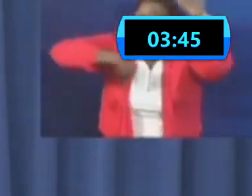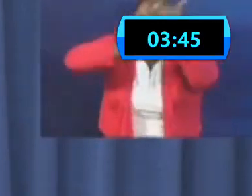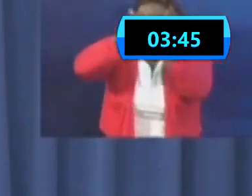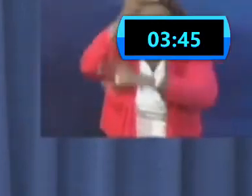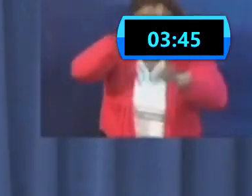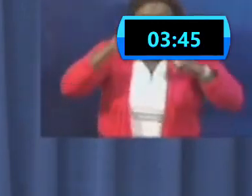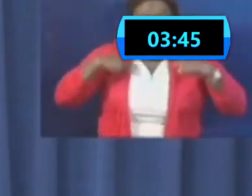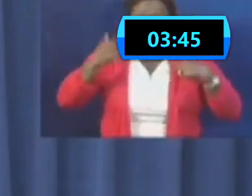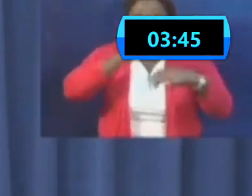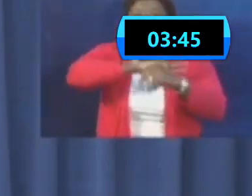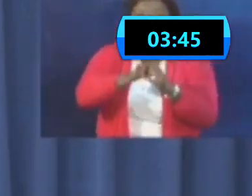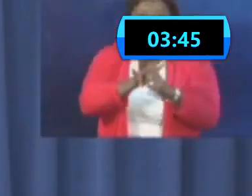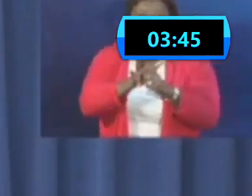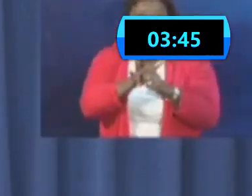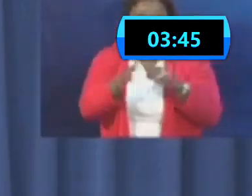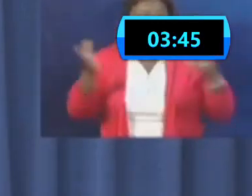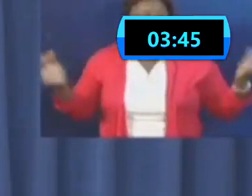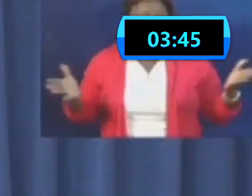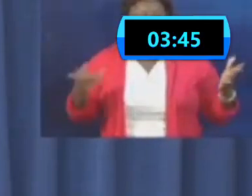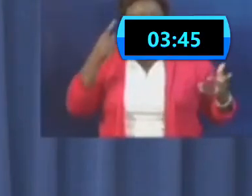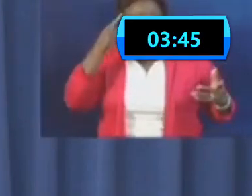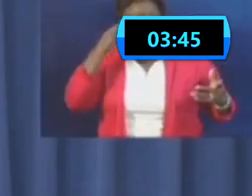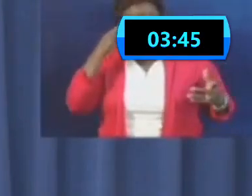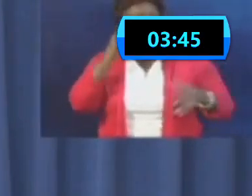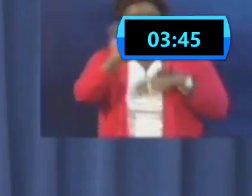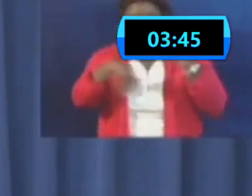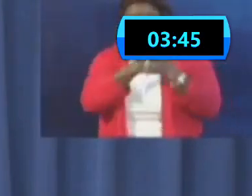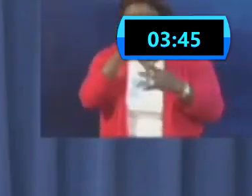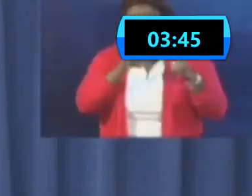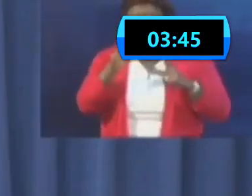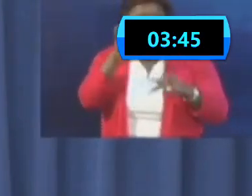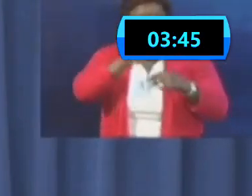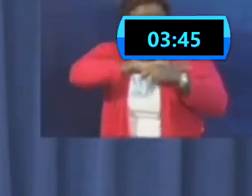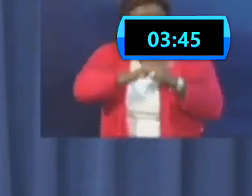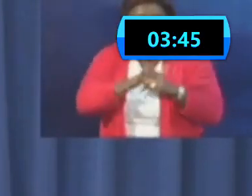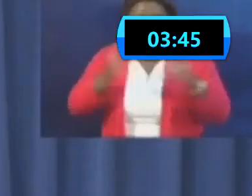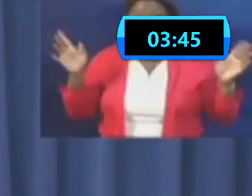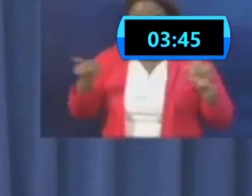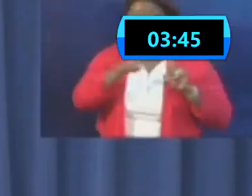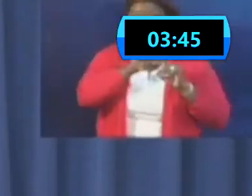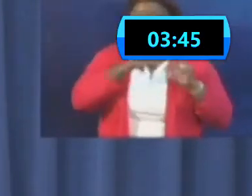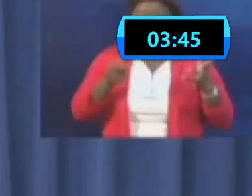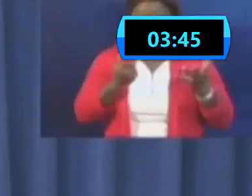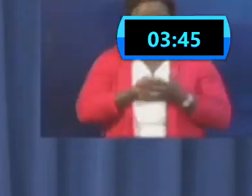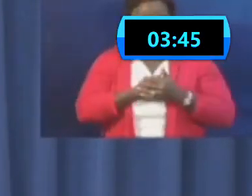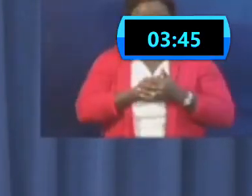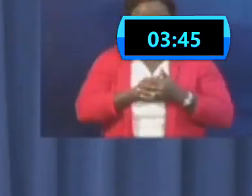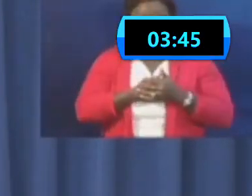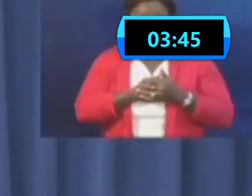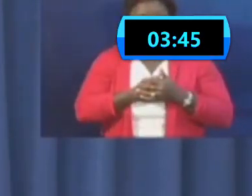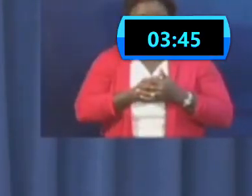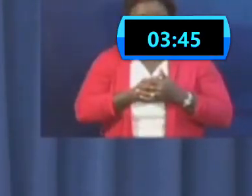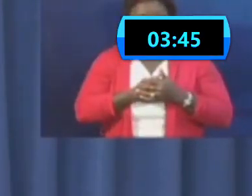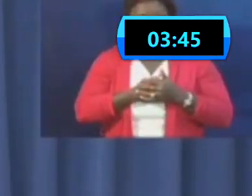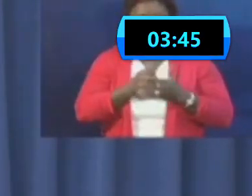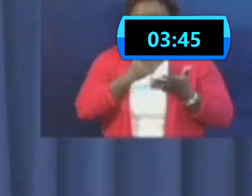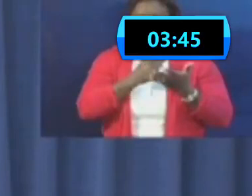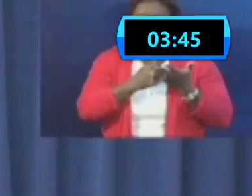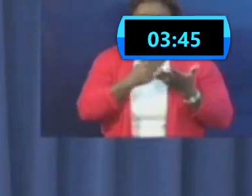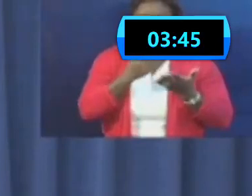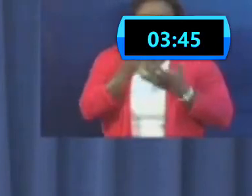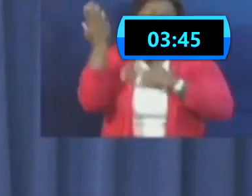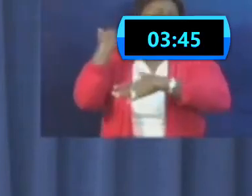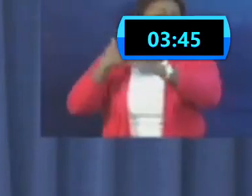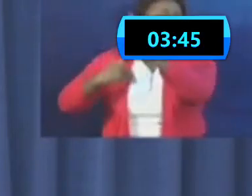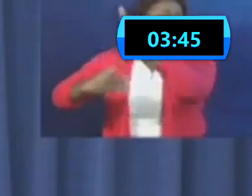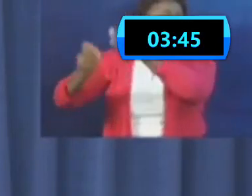in the transmission of the virus. What happened in the Caribbean territory here close to us very early in the game